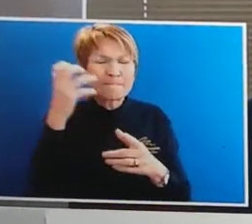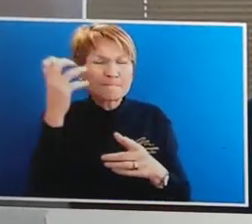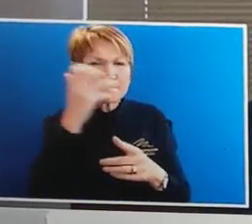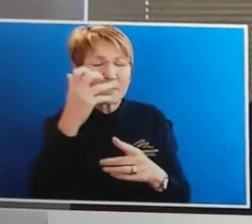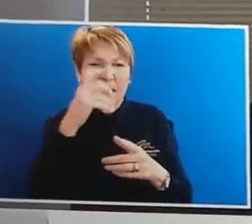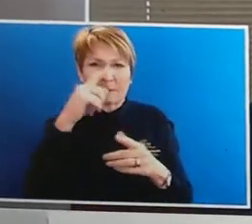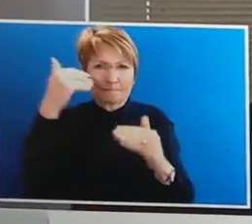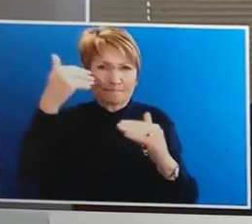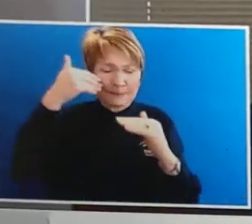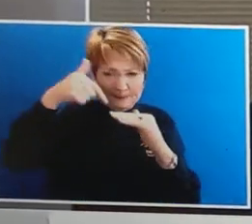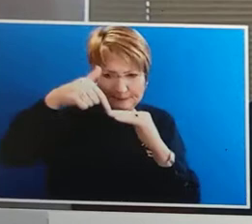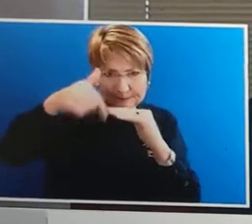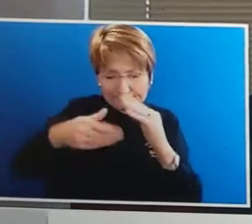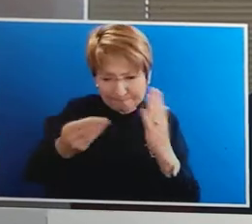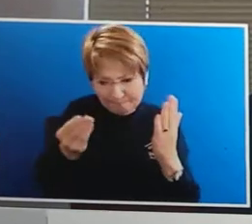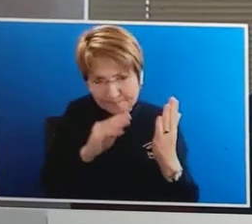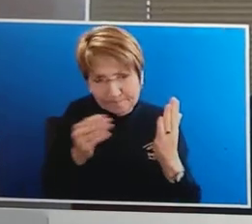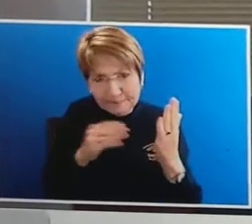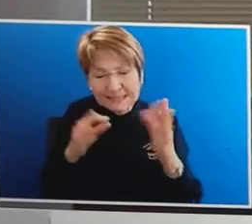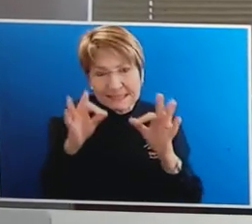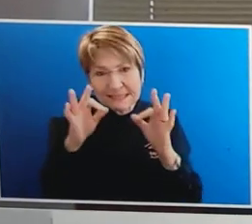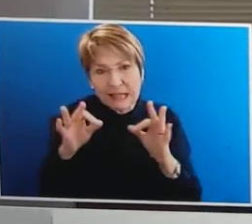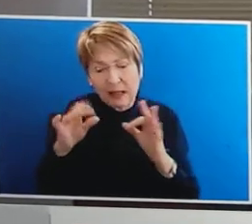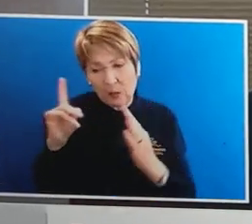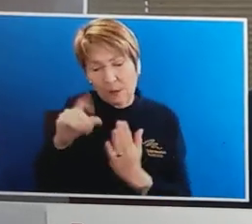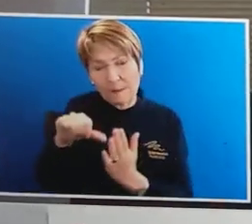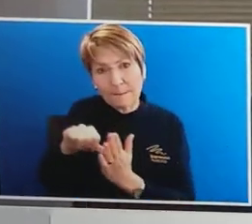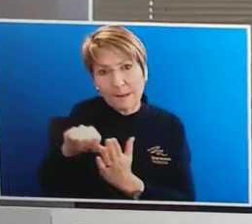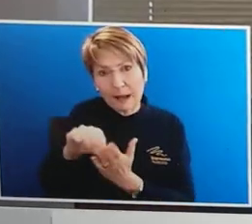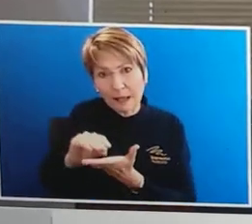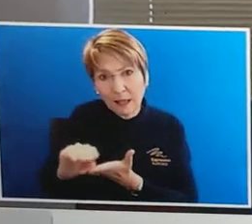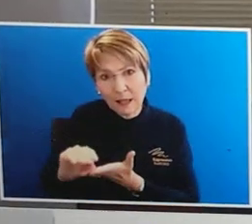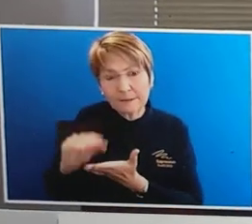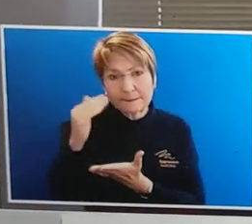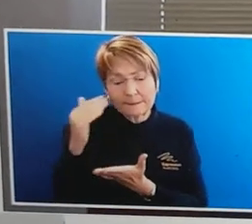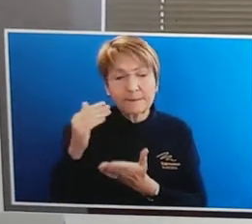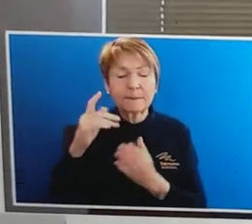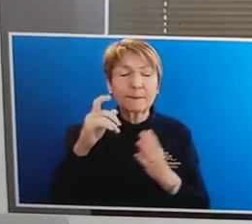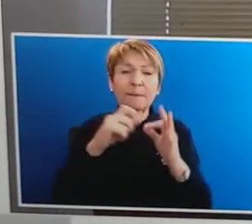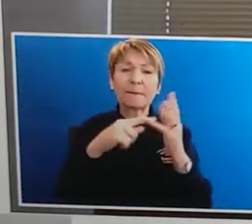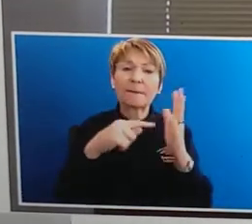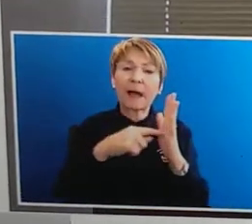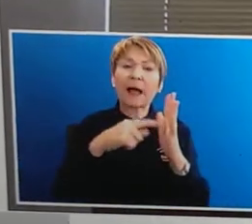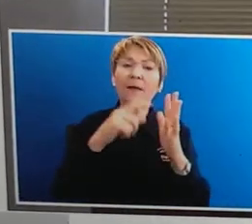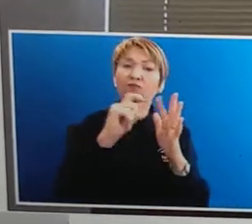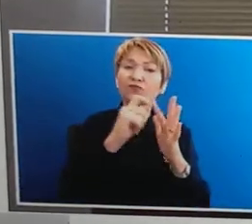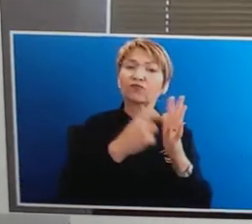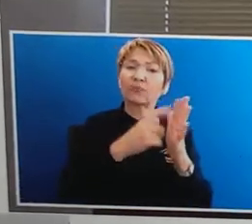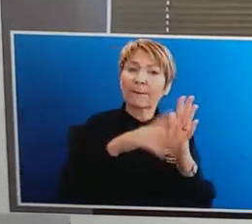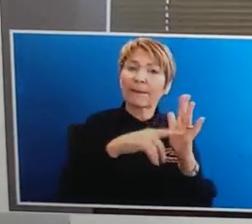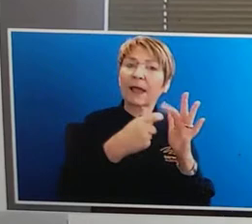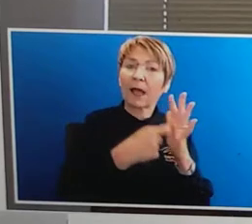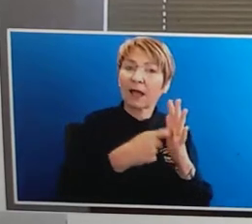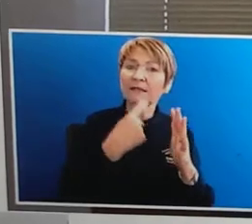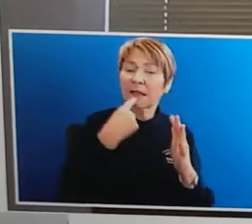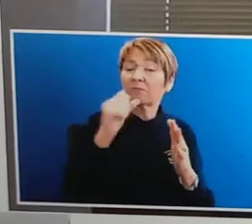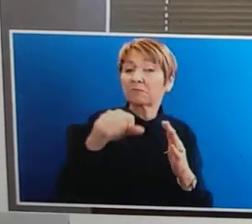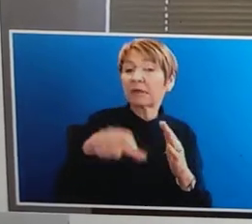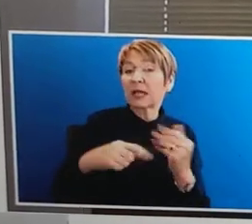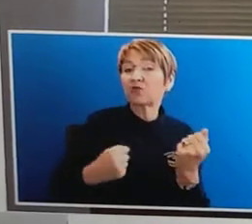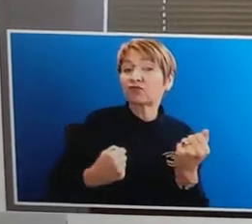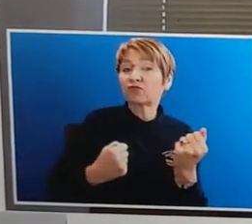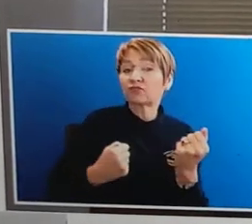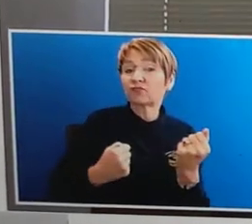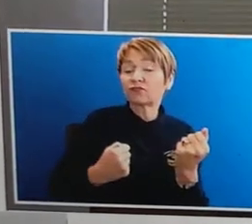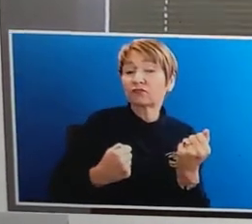level of detail, but I do know that the Premier has made it very clear that he recognises and supports the